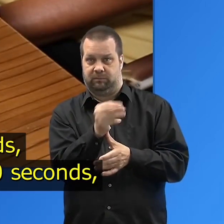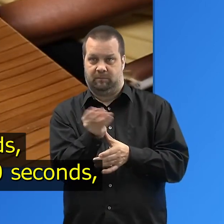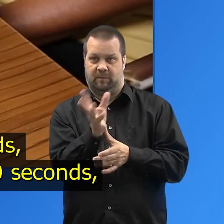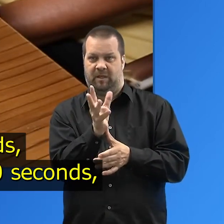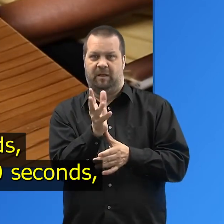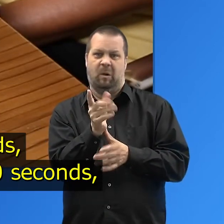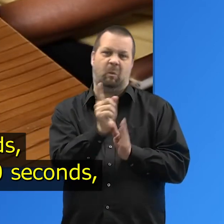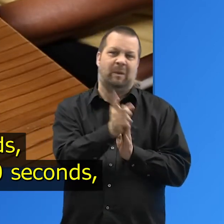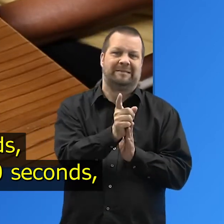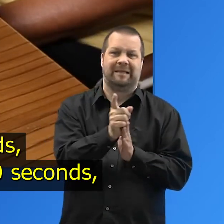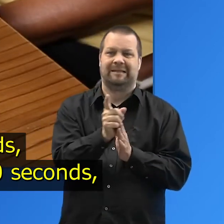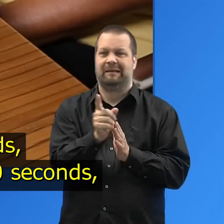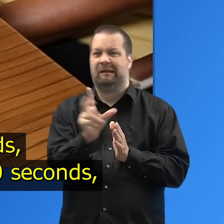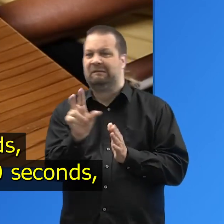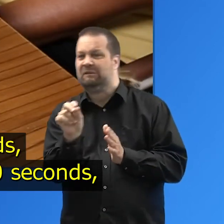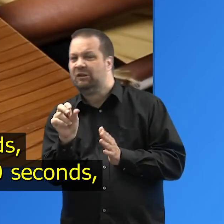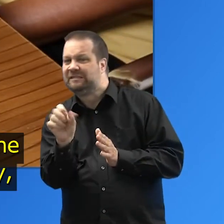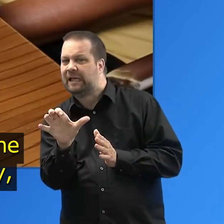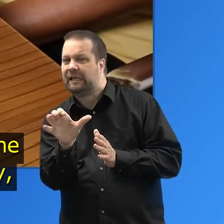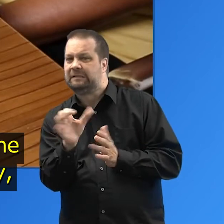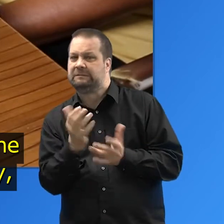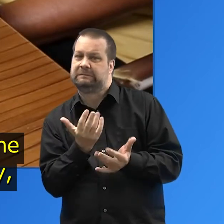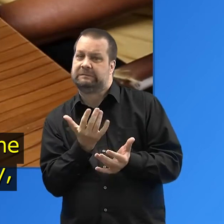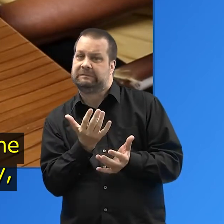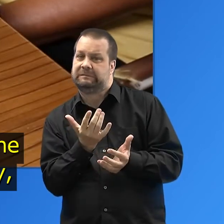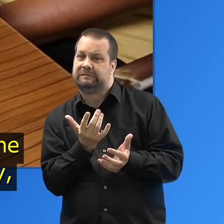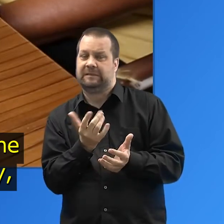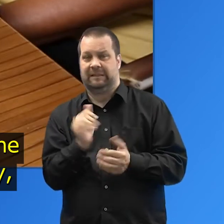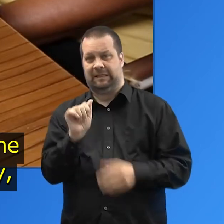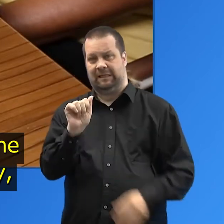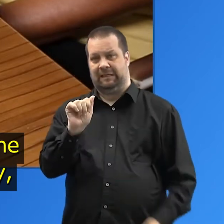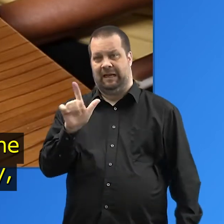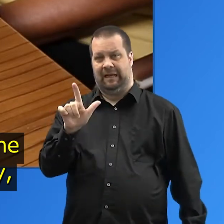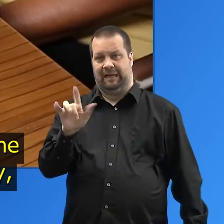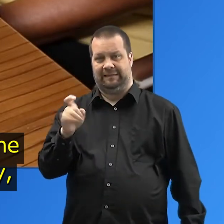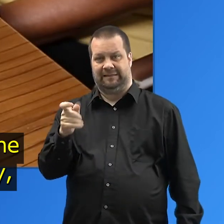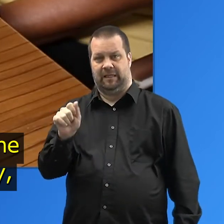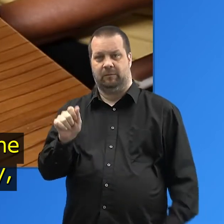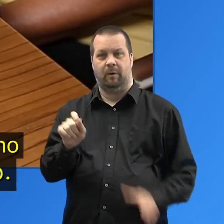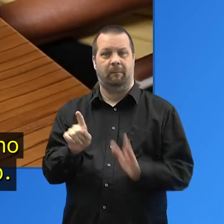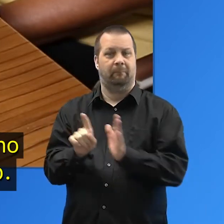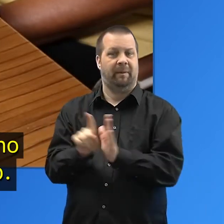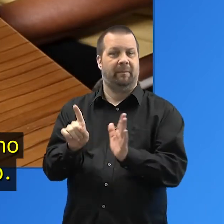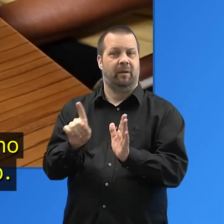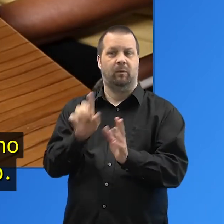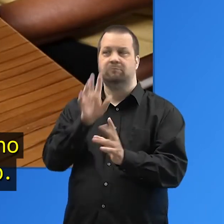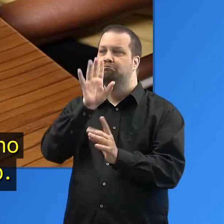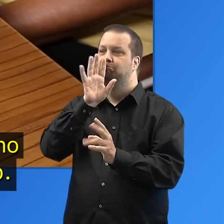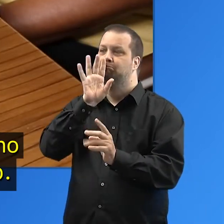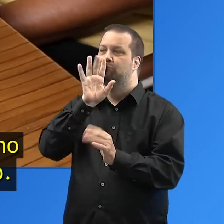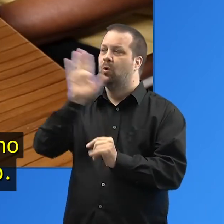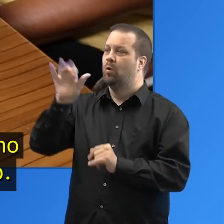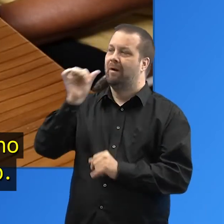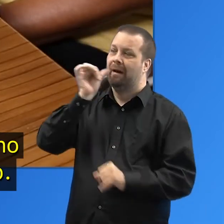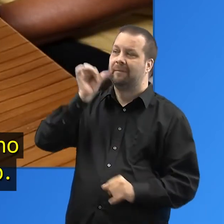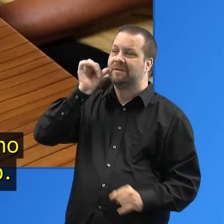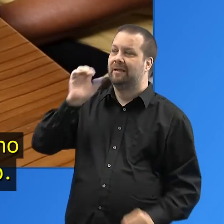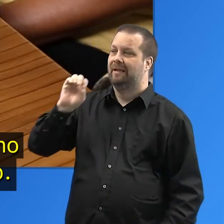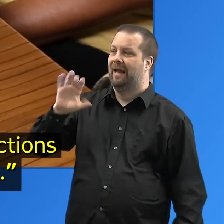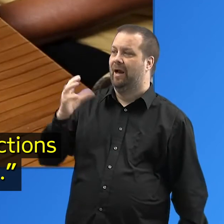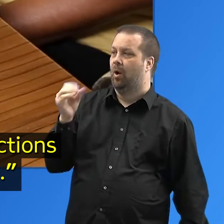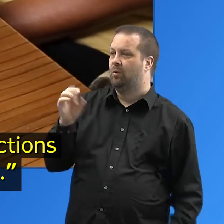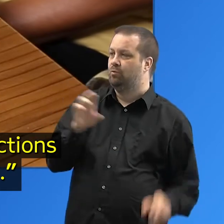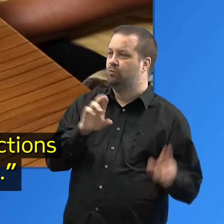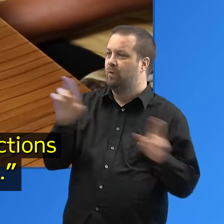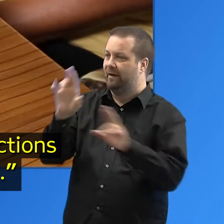seconds, and maybe even up to 30 seconds, you will hear a tone and Alexa will say, your Amazon Echo is ready for